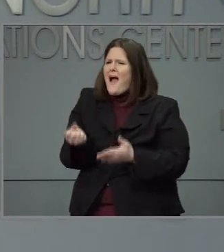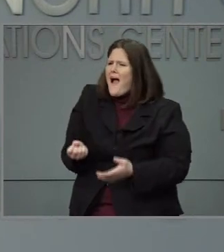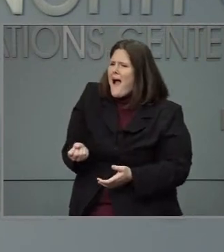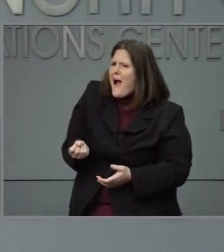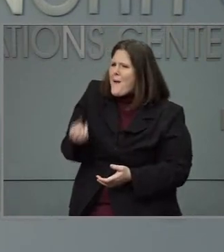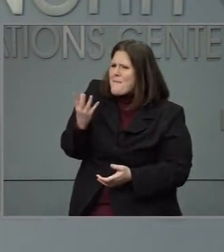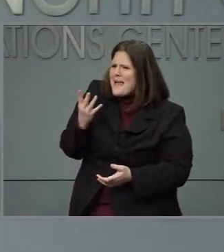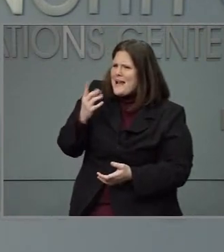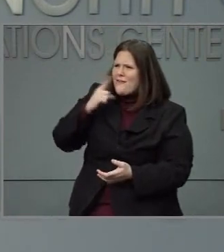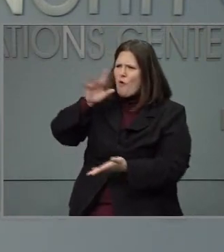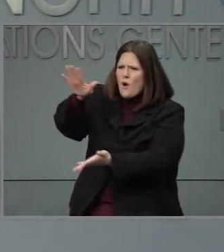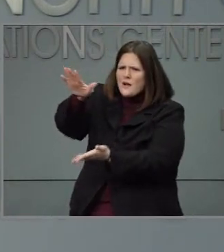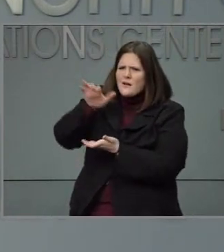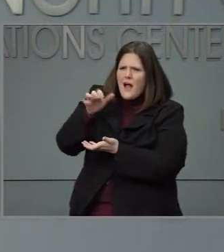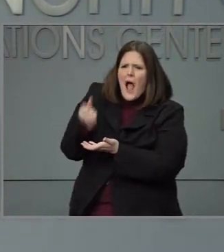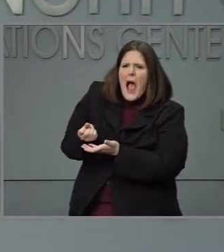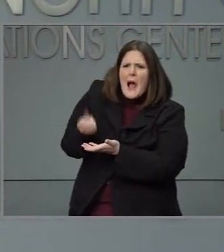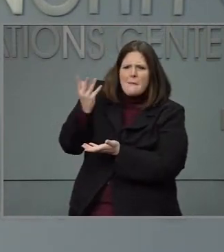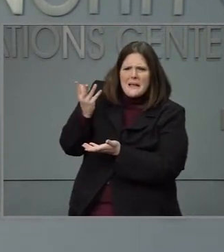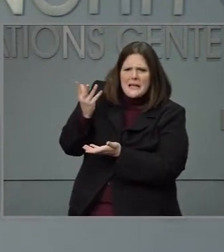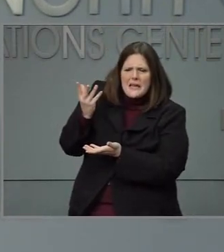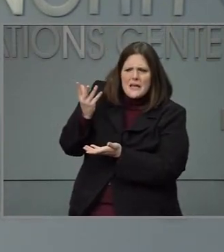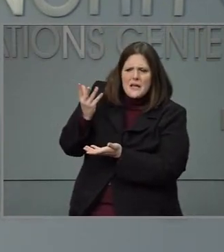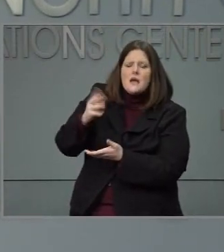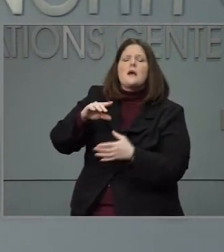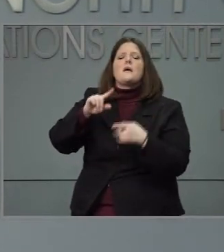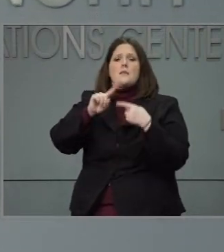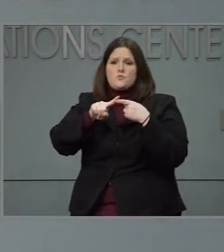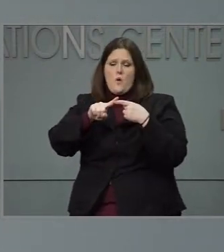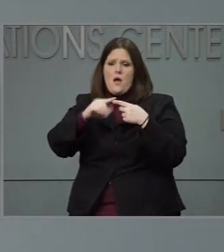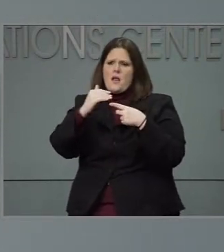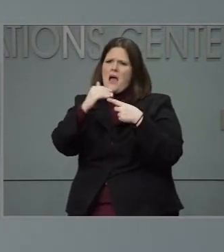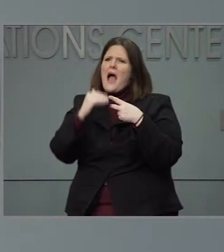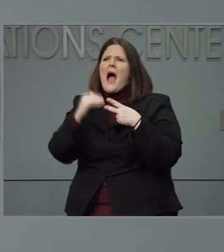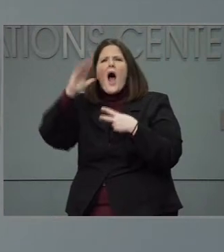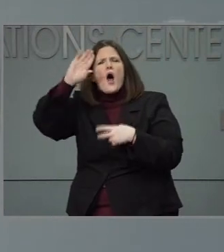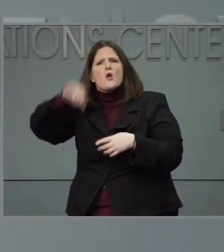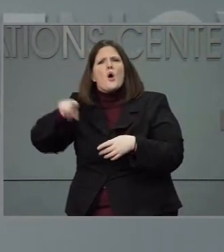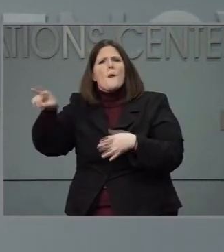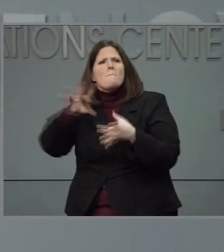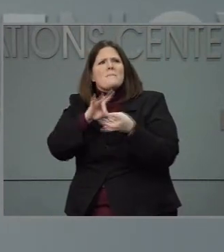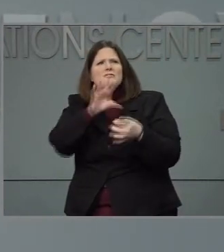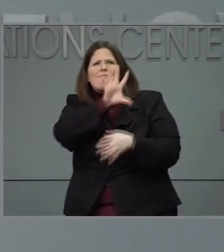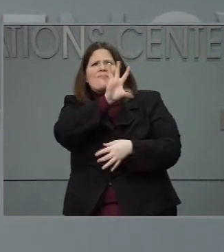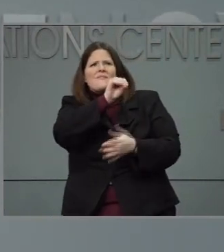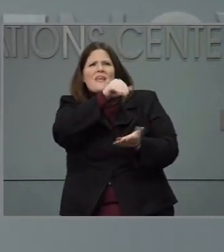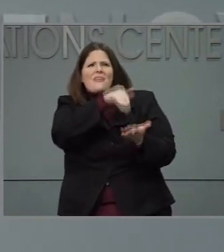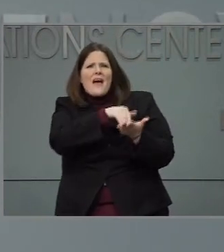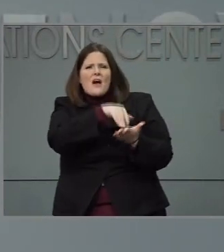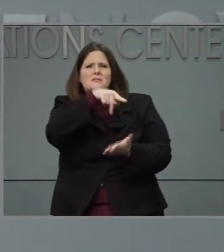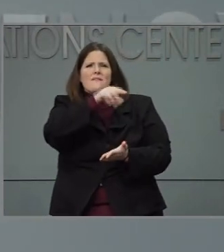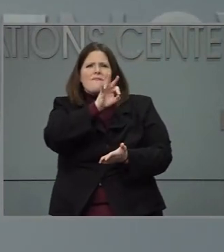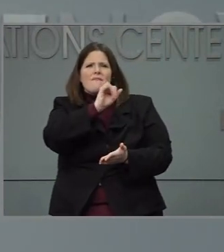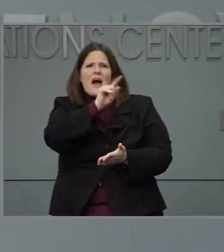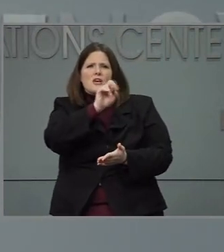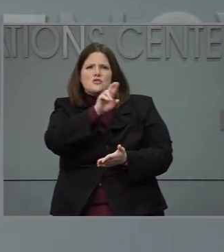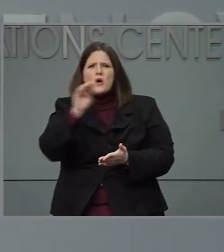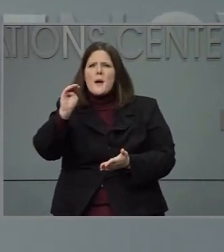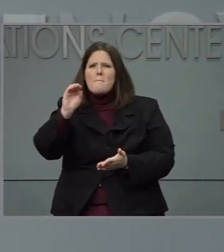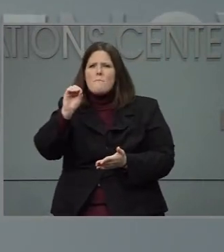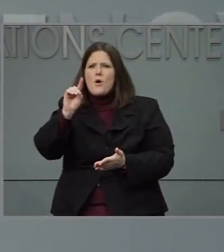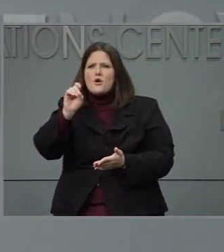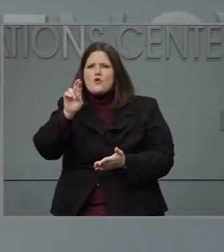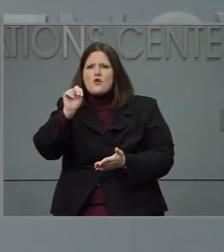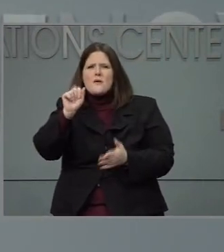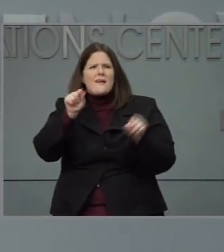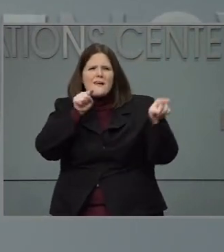distribution? And I know Dr. Cohen mentioned 60,000 and Pfizer and Moderna to be expected for weeks. Why the